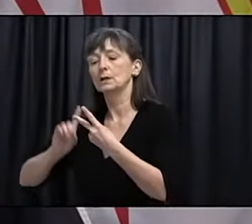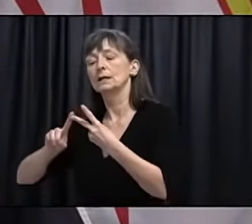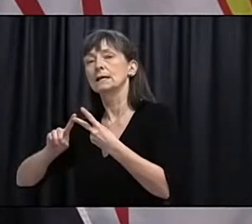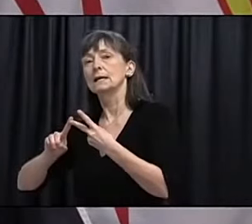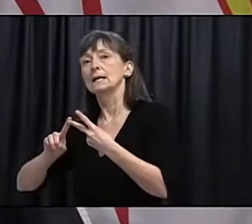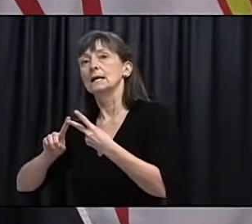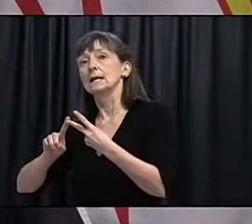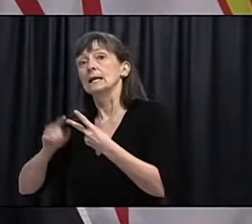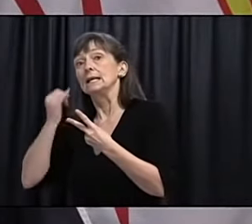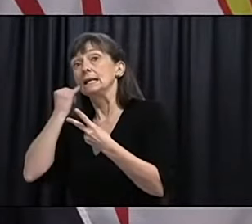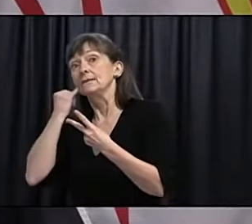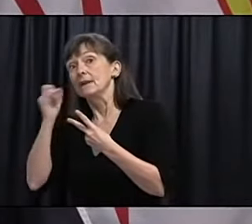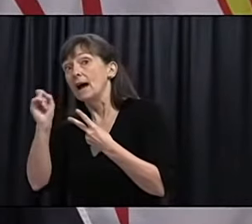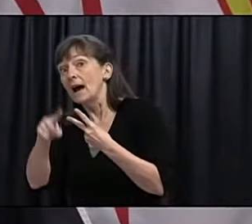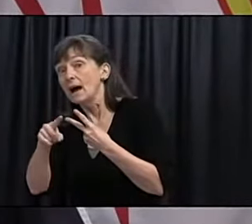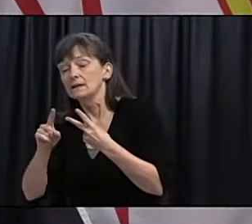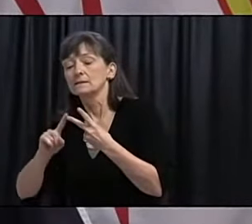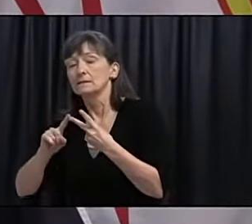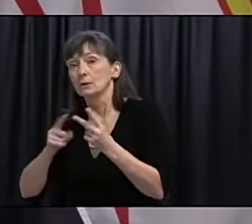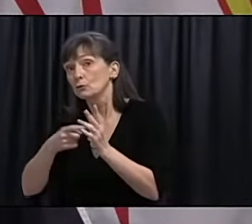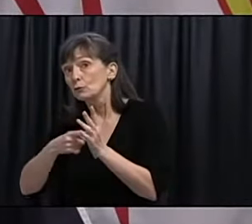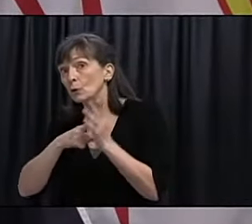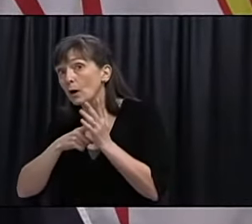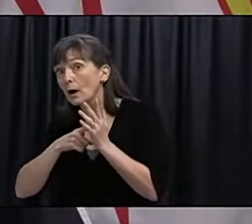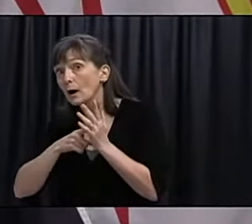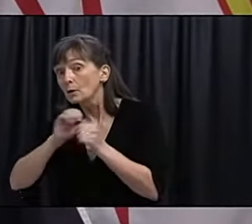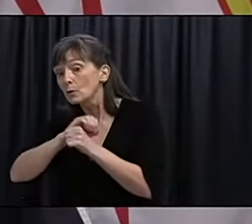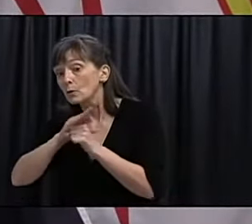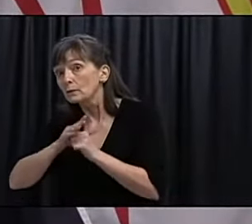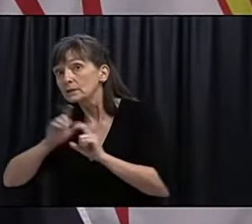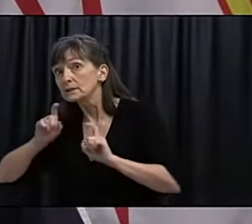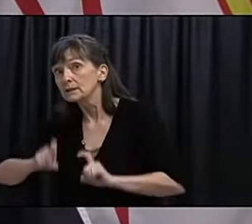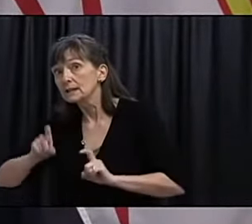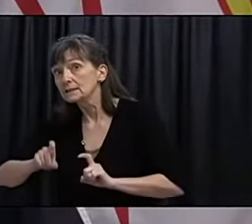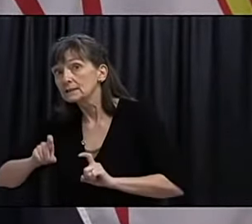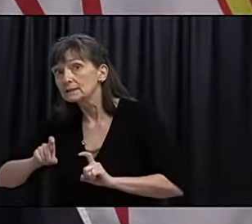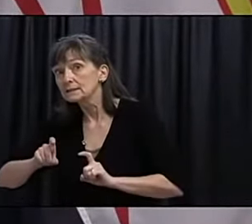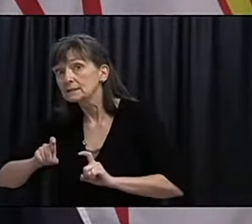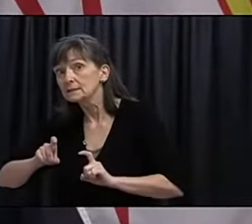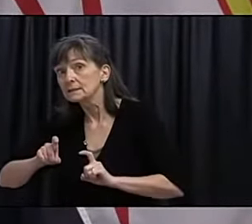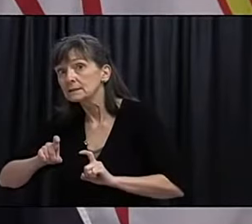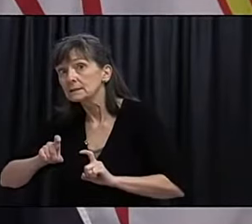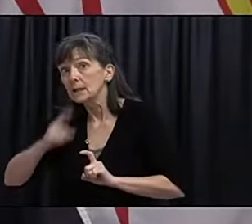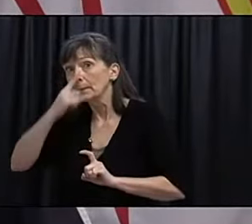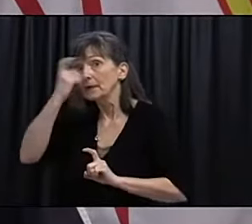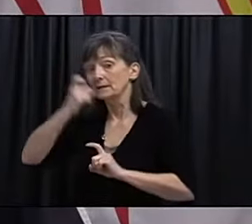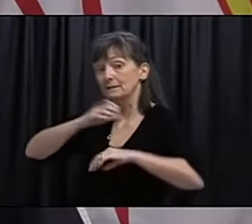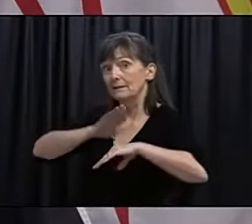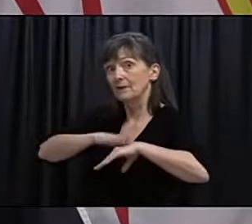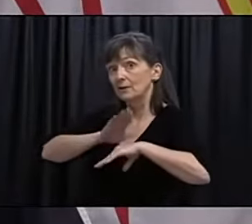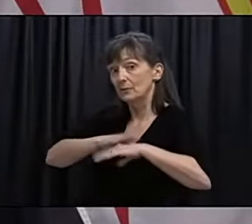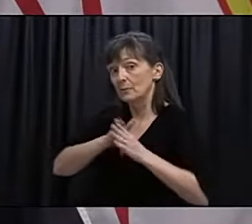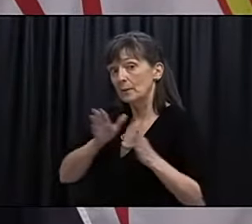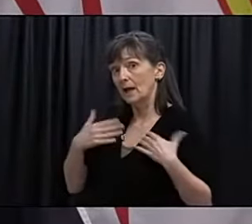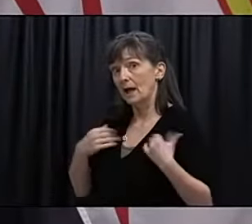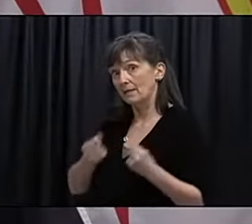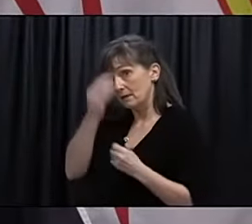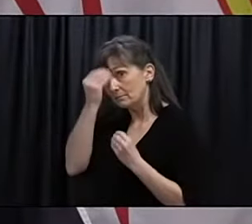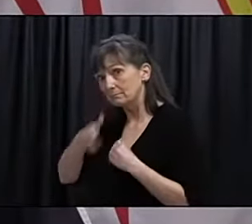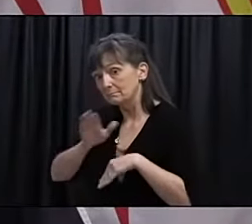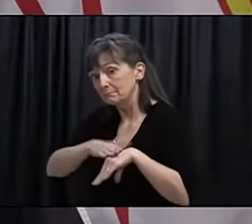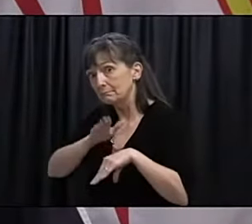for the question do you require COVID-19 test as a result of an advisory from public health.